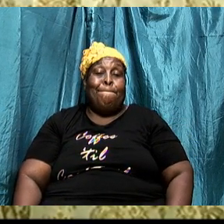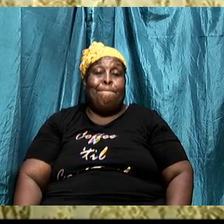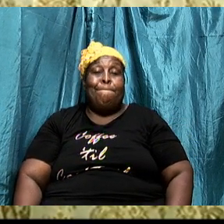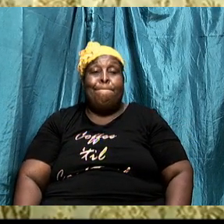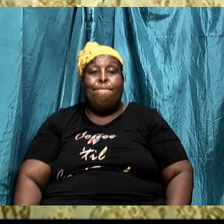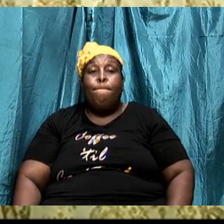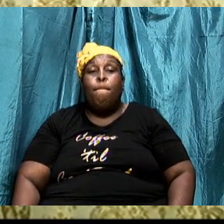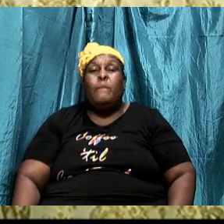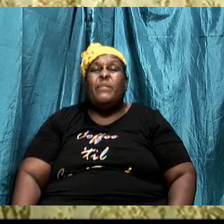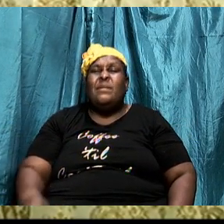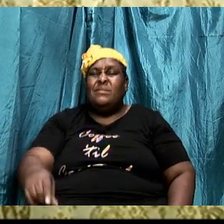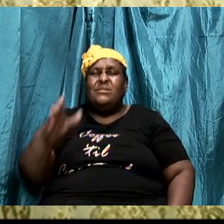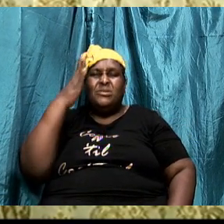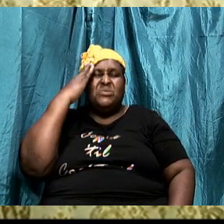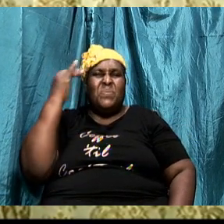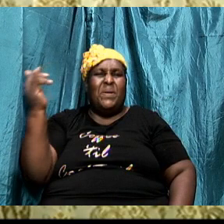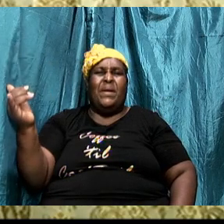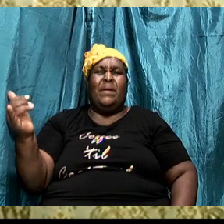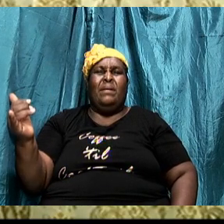this is why